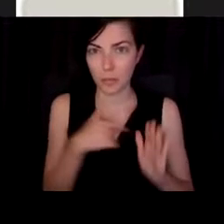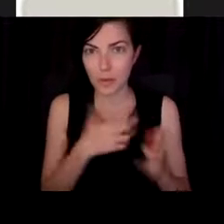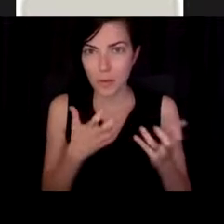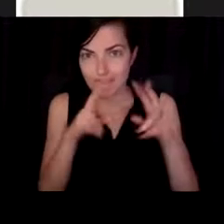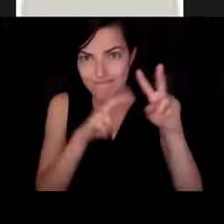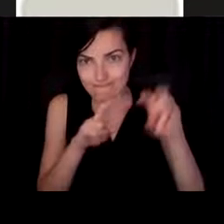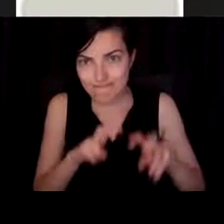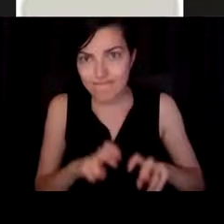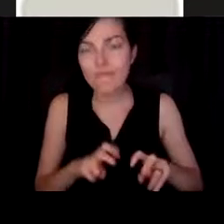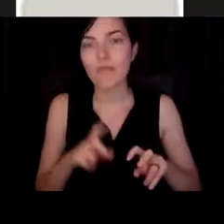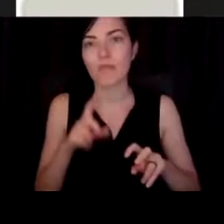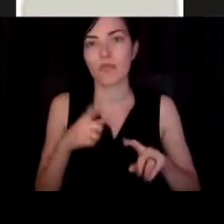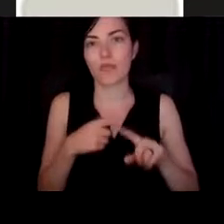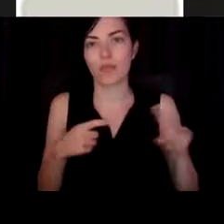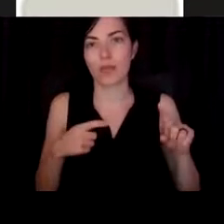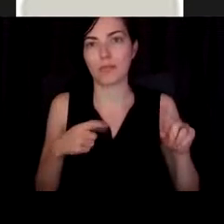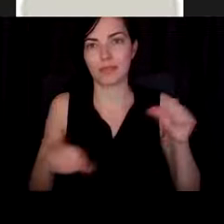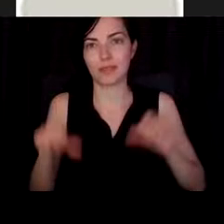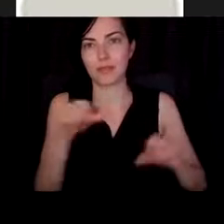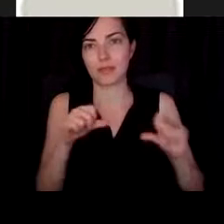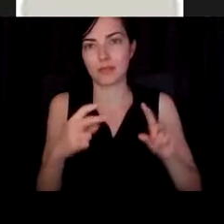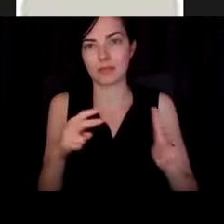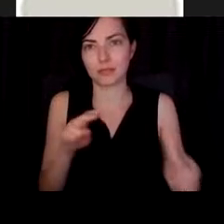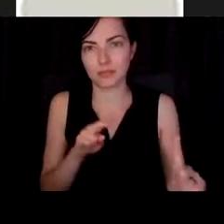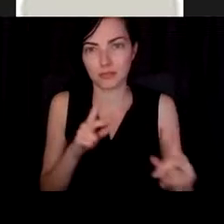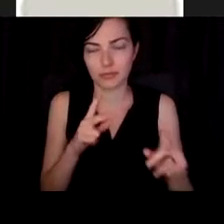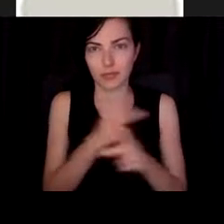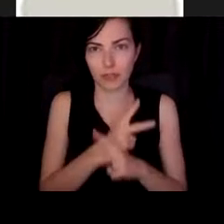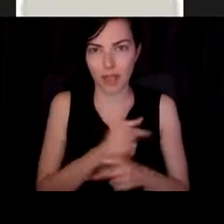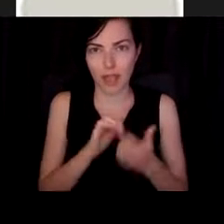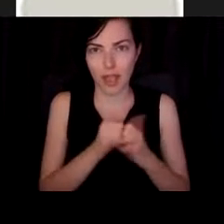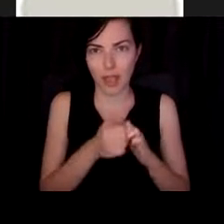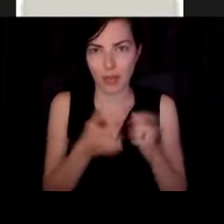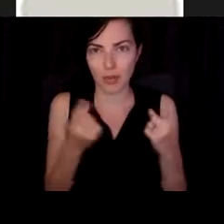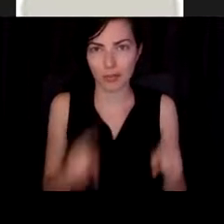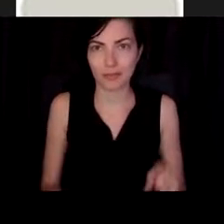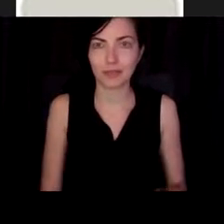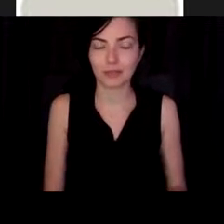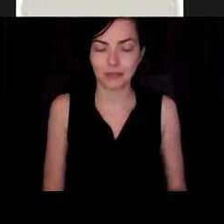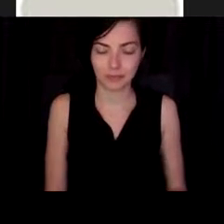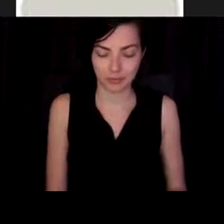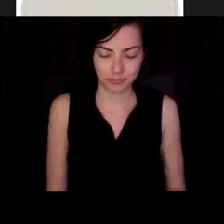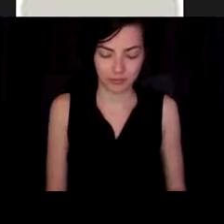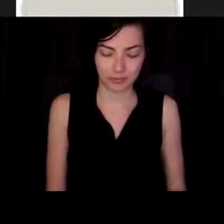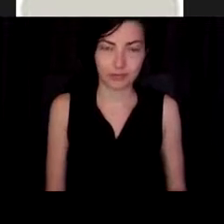basic science standpoint to try to understand how this happens. So we focus on